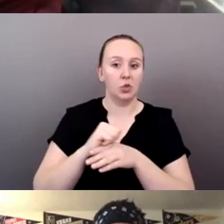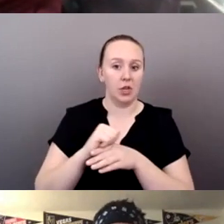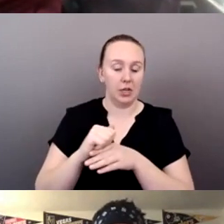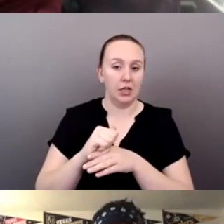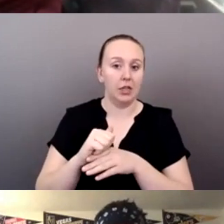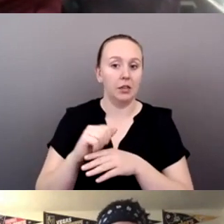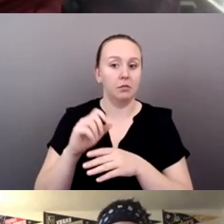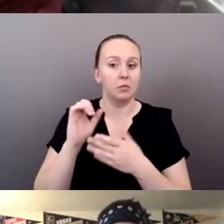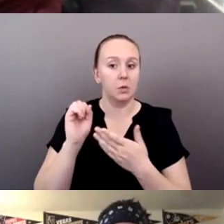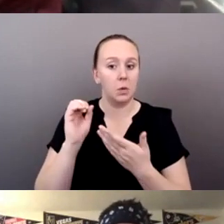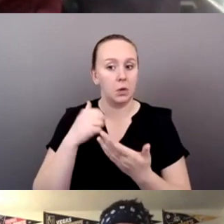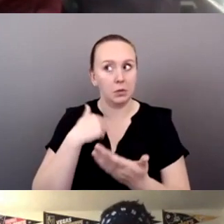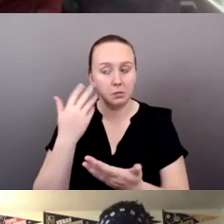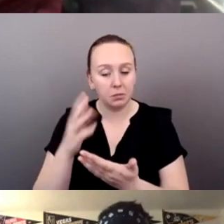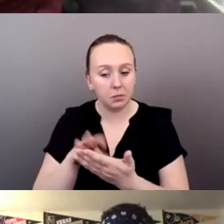learning,